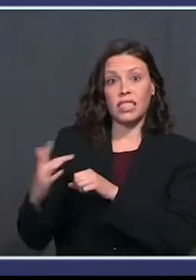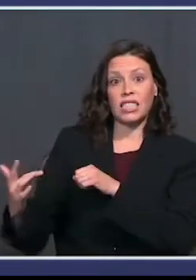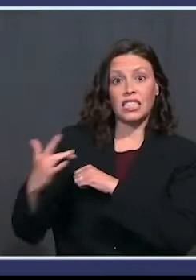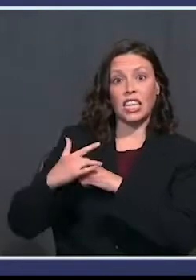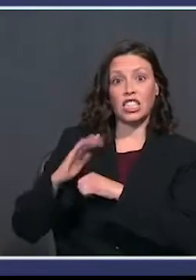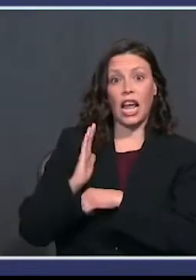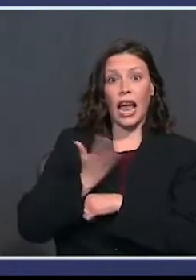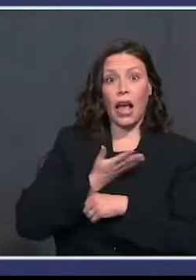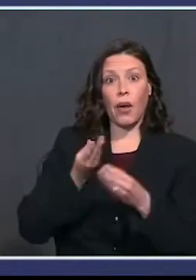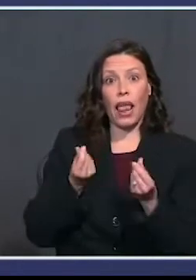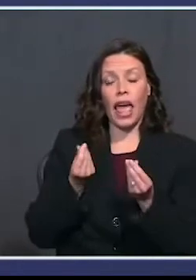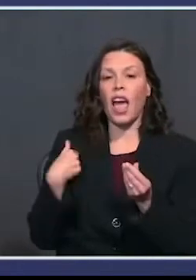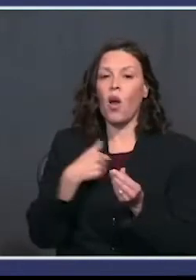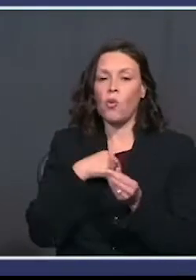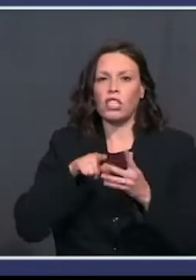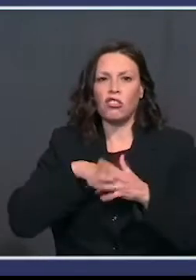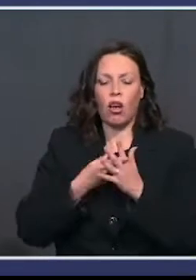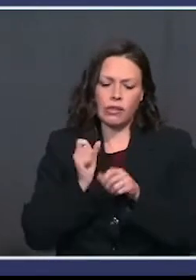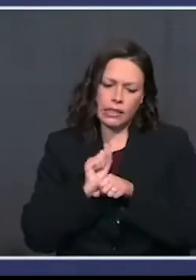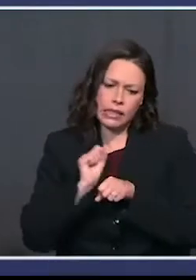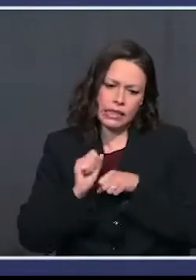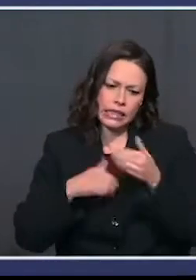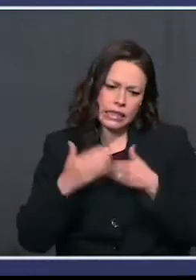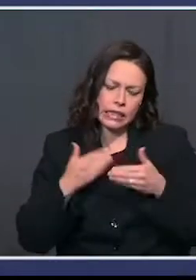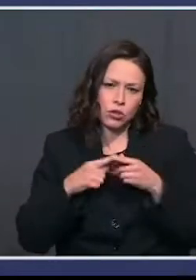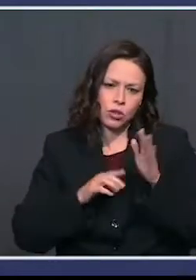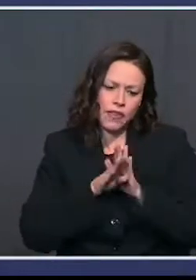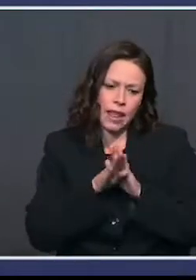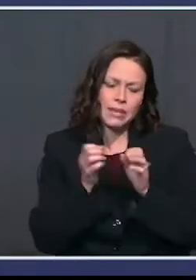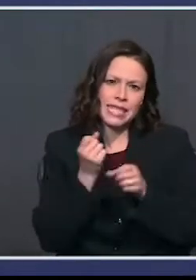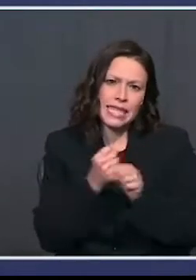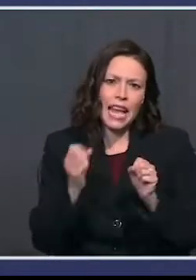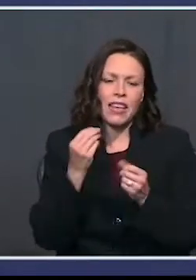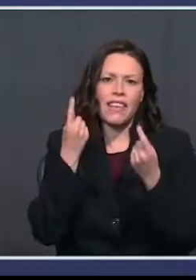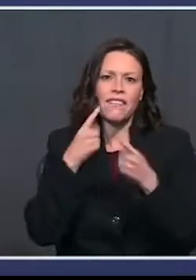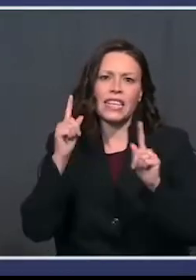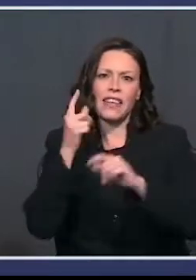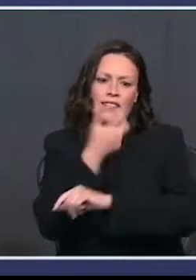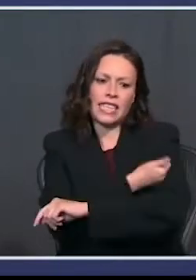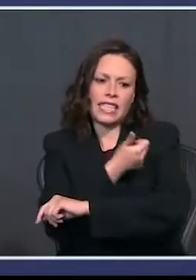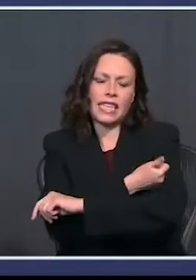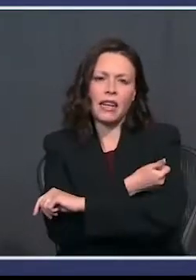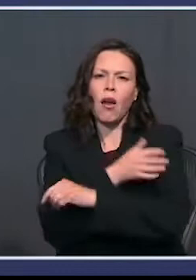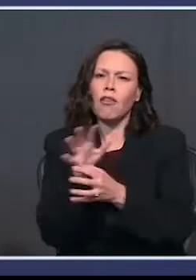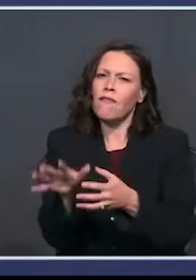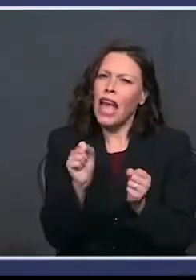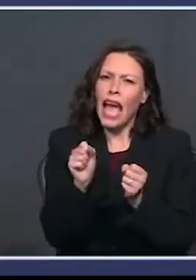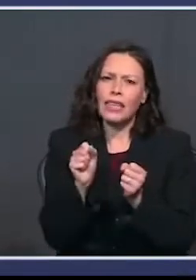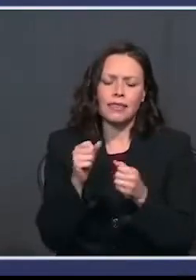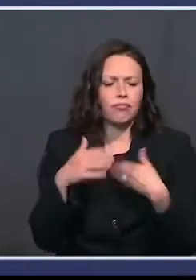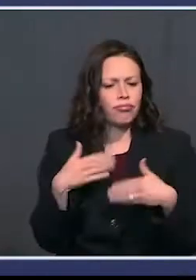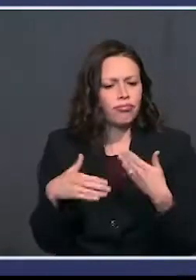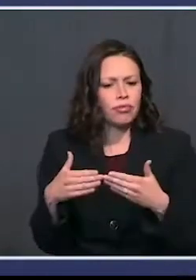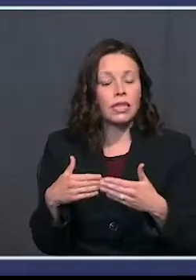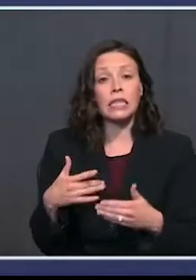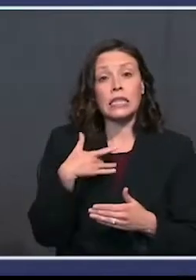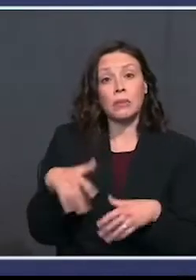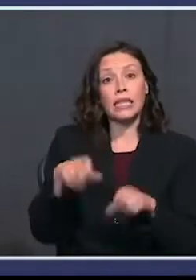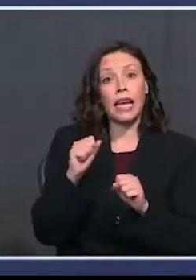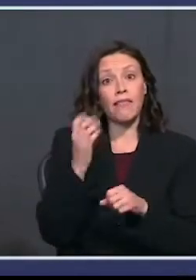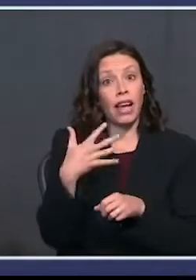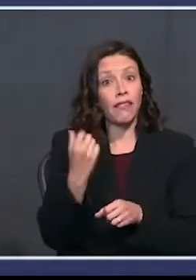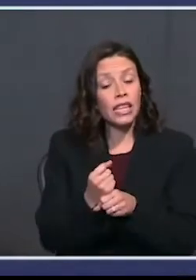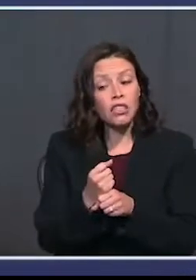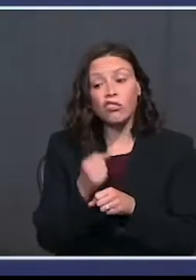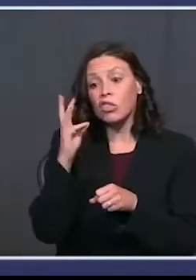shores, we raced into action to develop a safe and effective vaccine at breakneck speed. It would normally take five